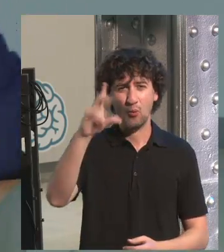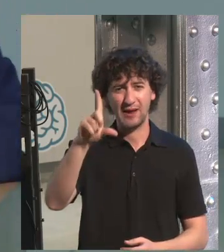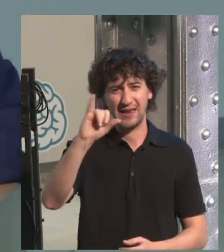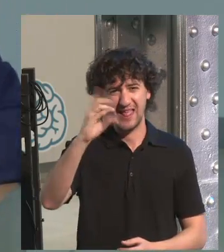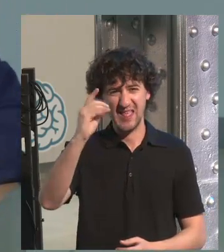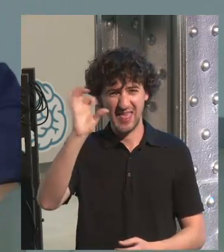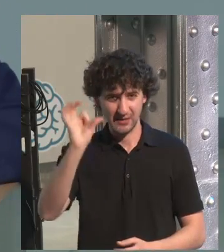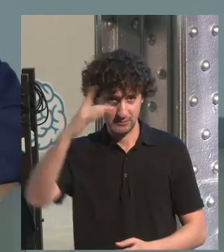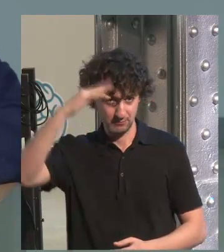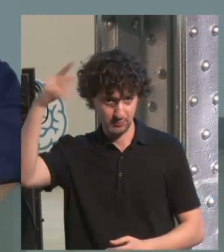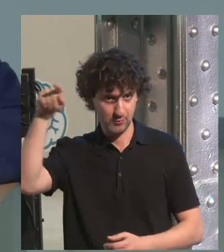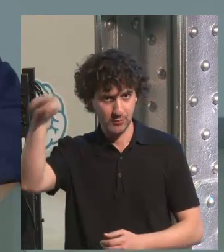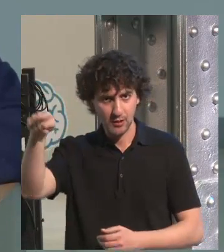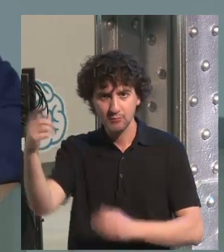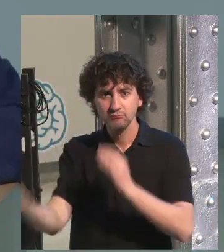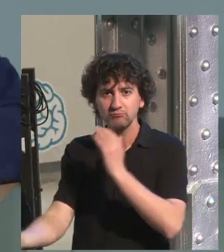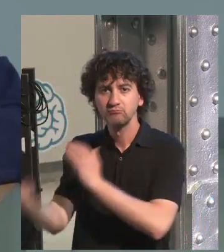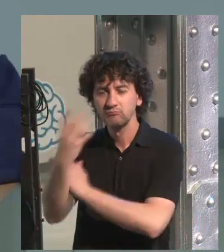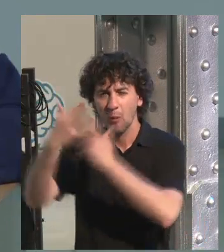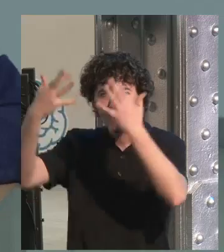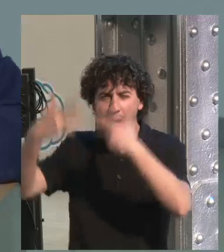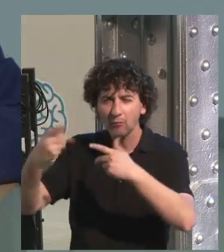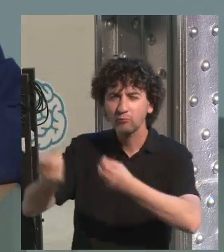example that we could have